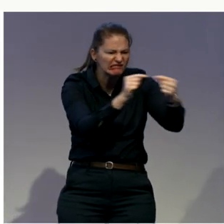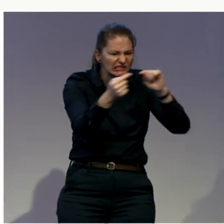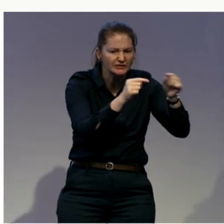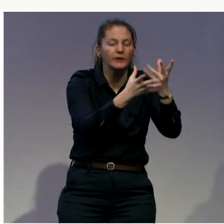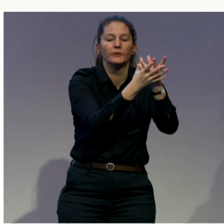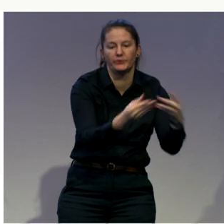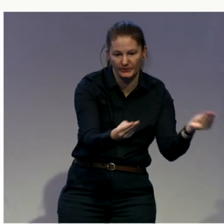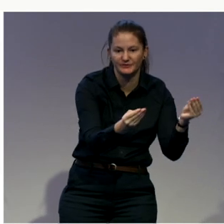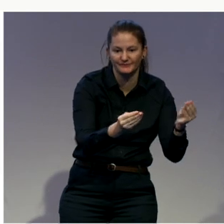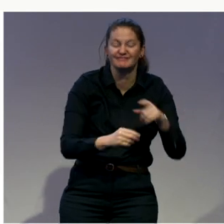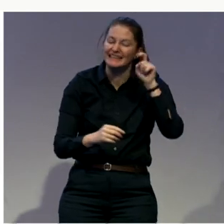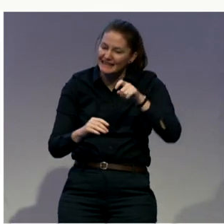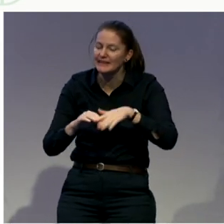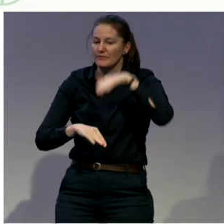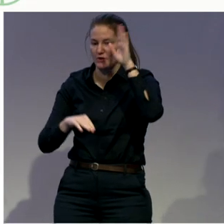Sims.